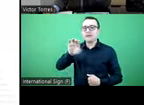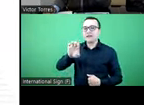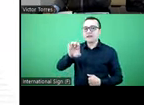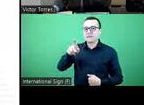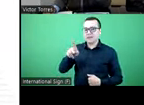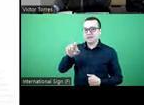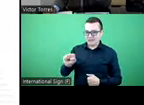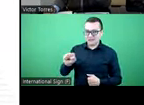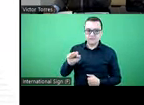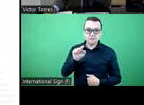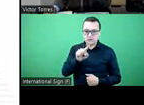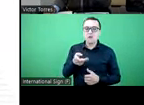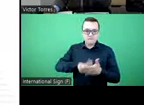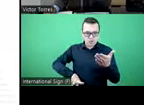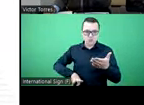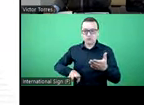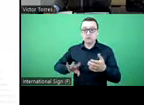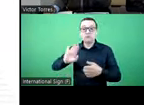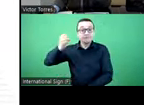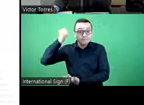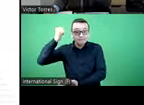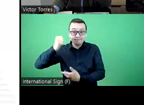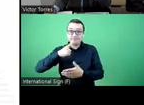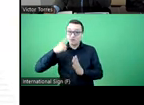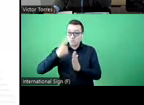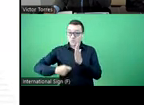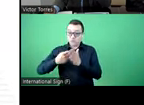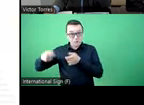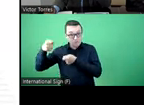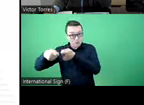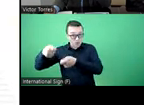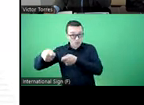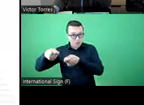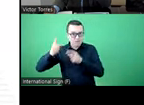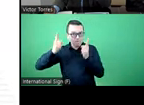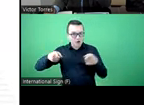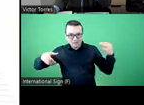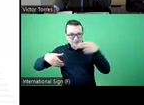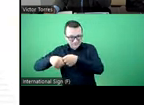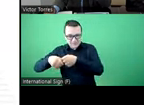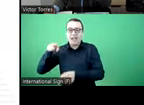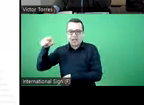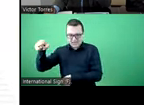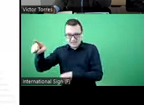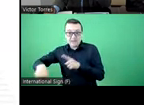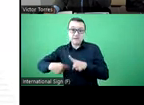red diagram in red. And here you see the